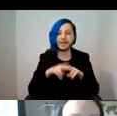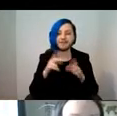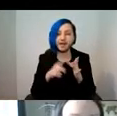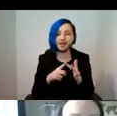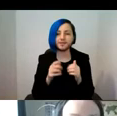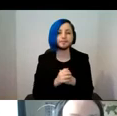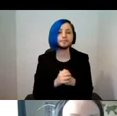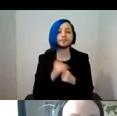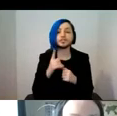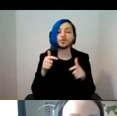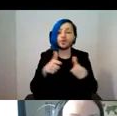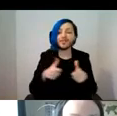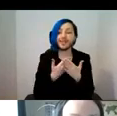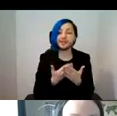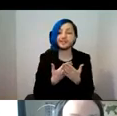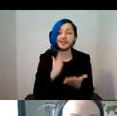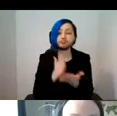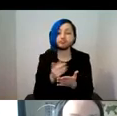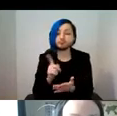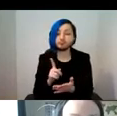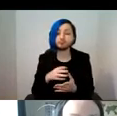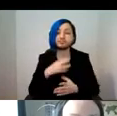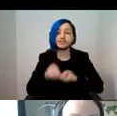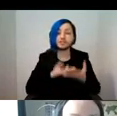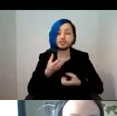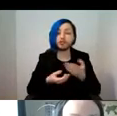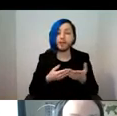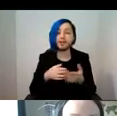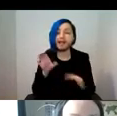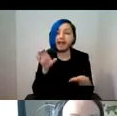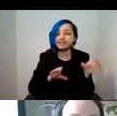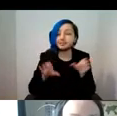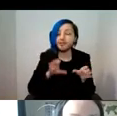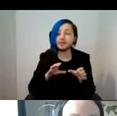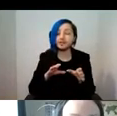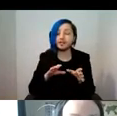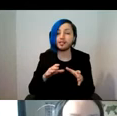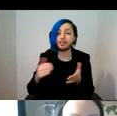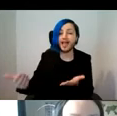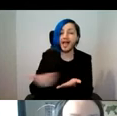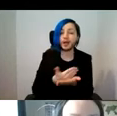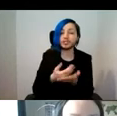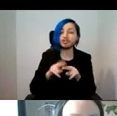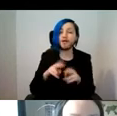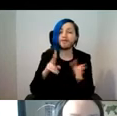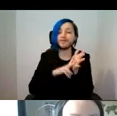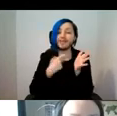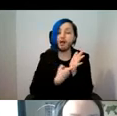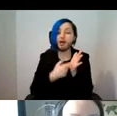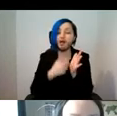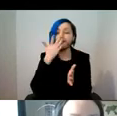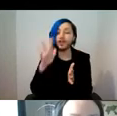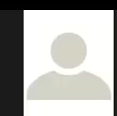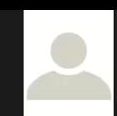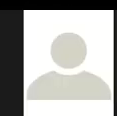So the case study is really describing an experimental acquisition of a virtual reality work. So I'm going to describe